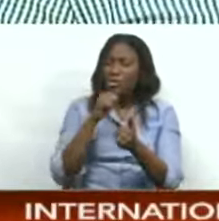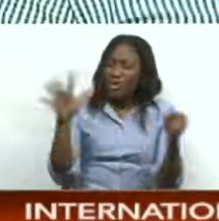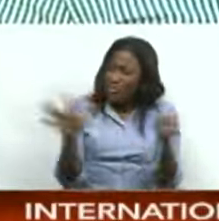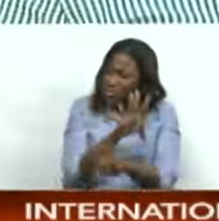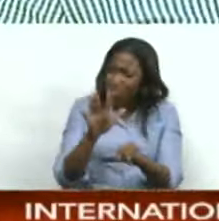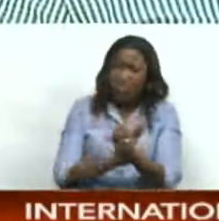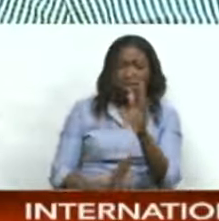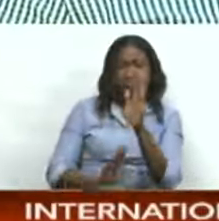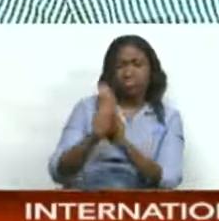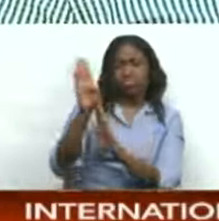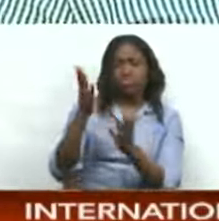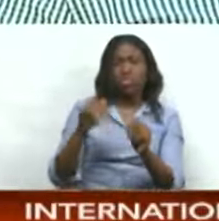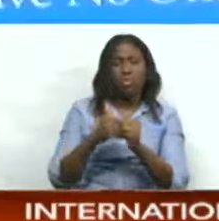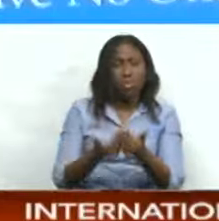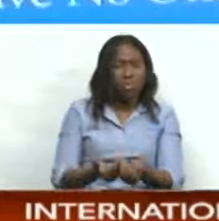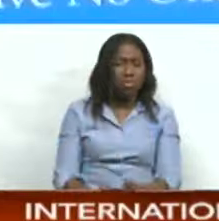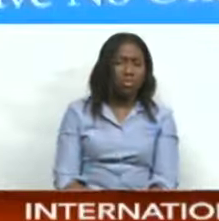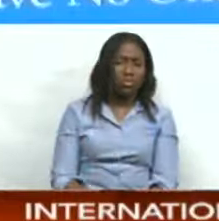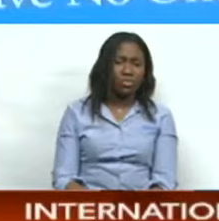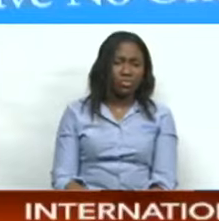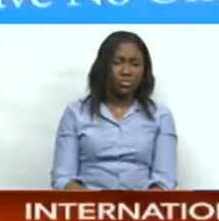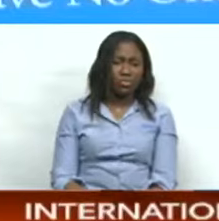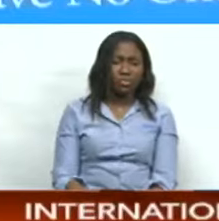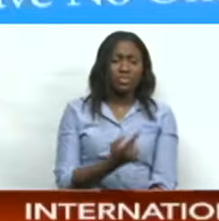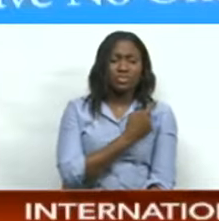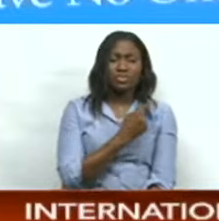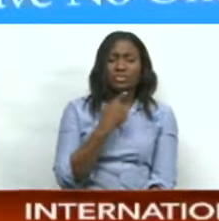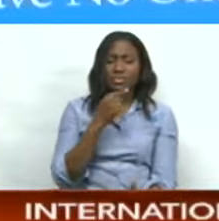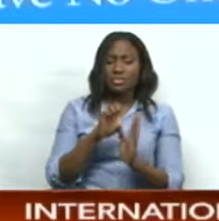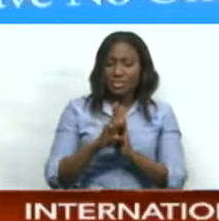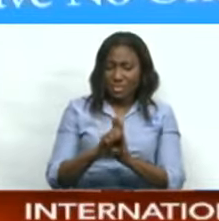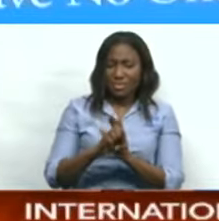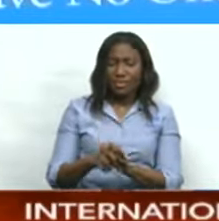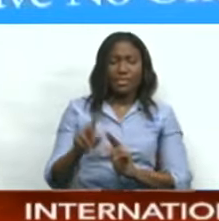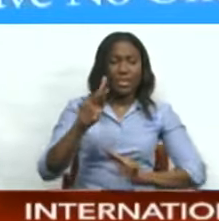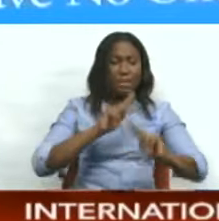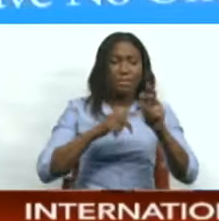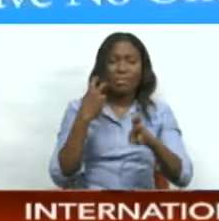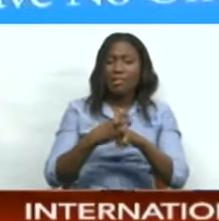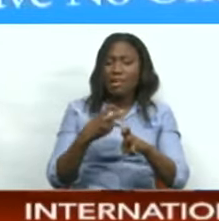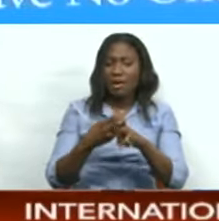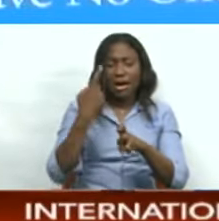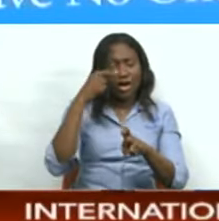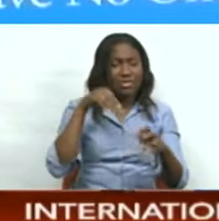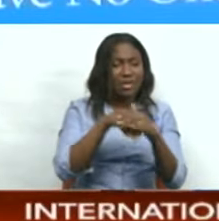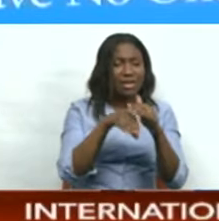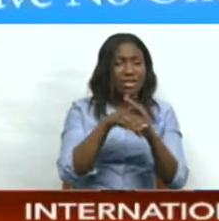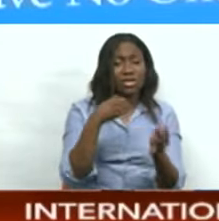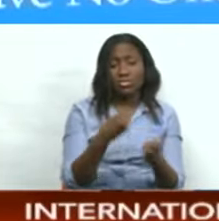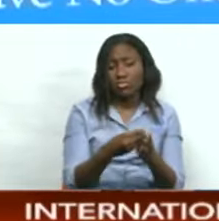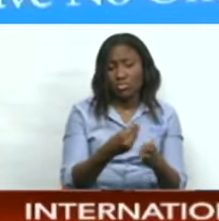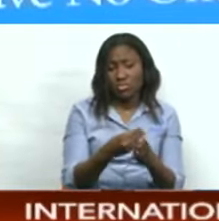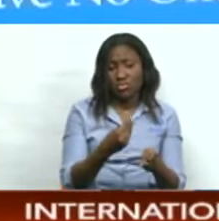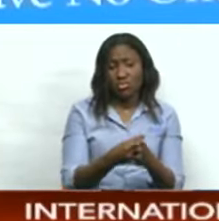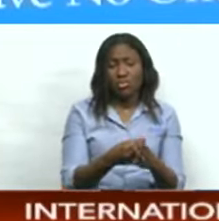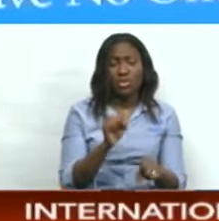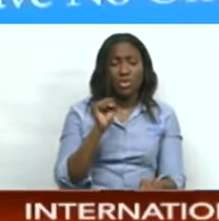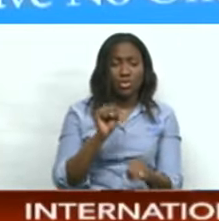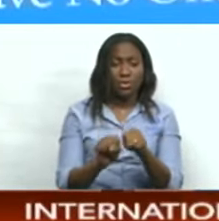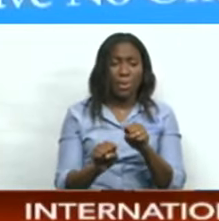to some of the others. Difficult access to finance on the global markets. So,